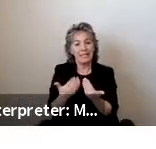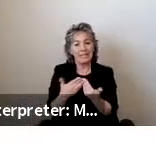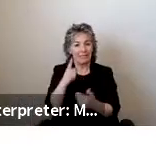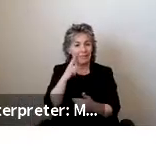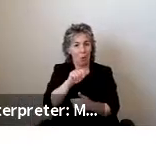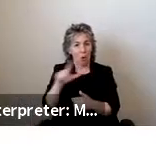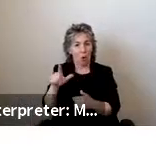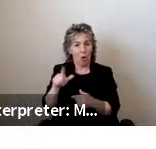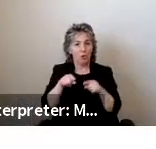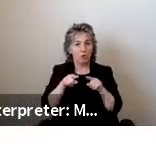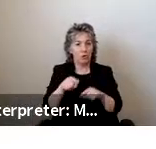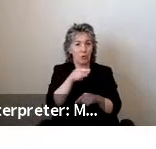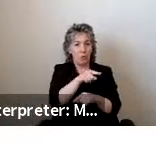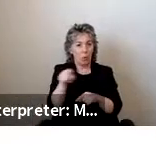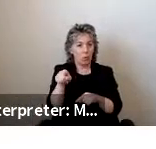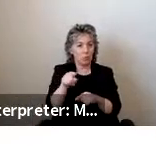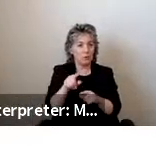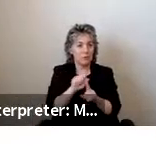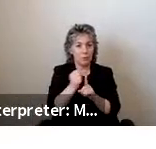during these conditions.